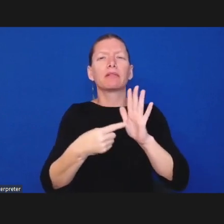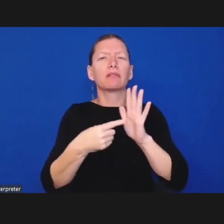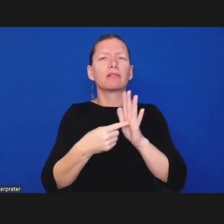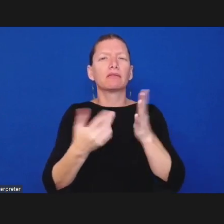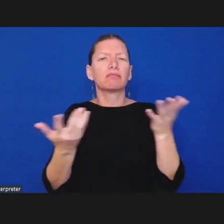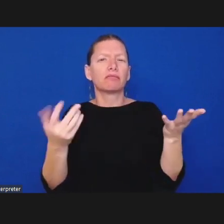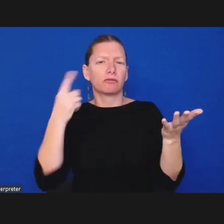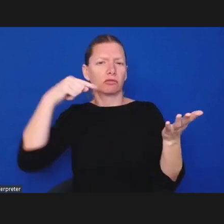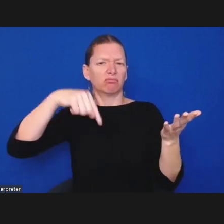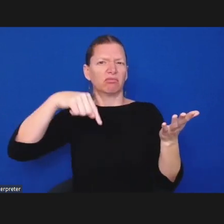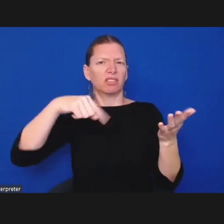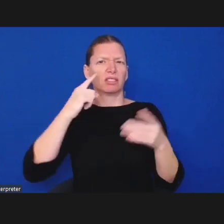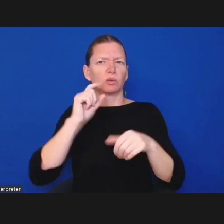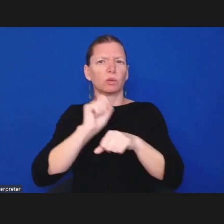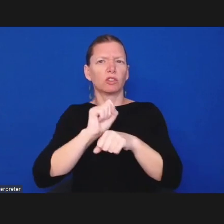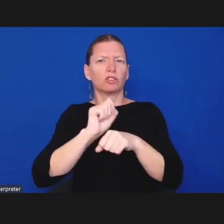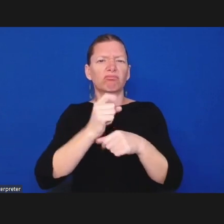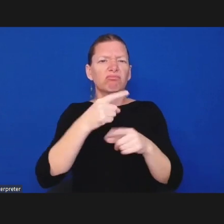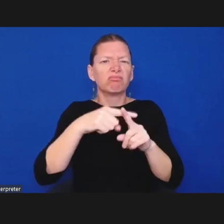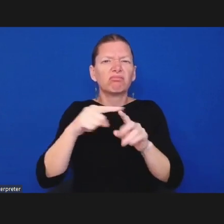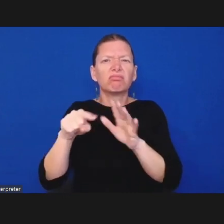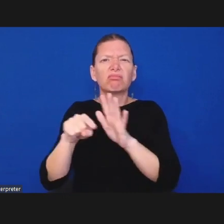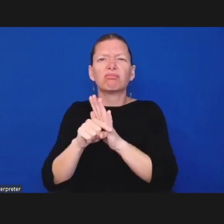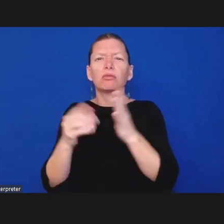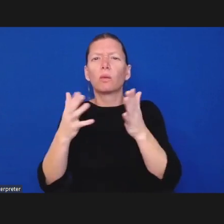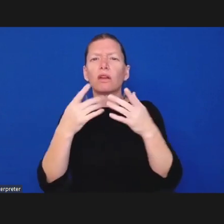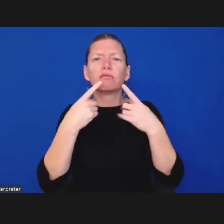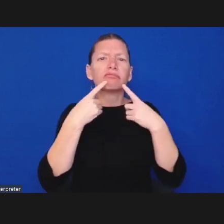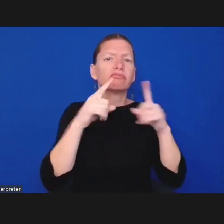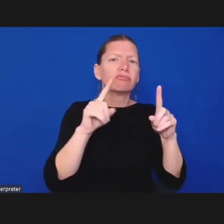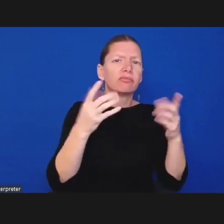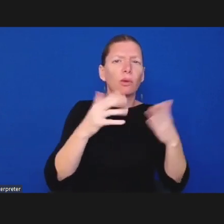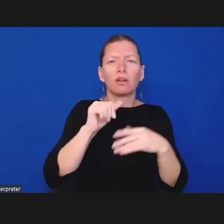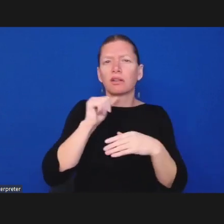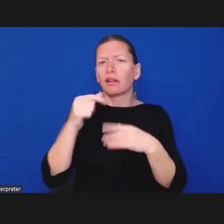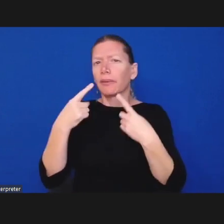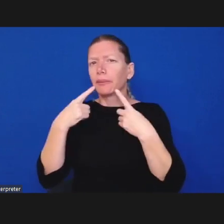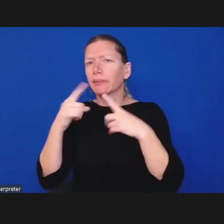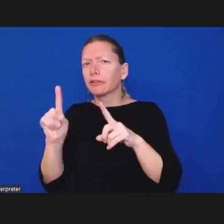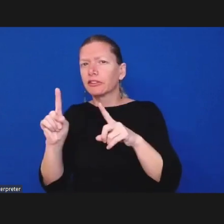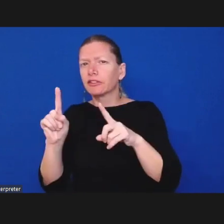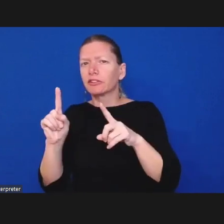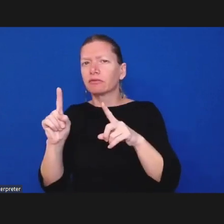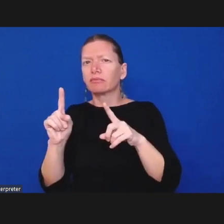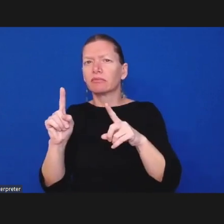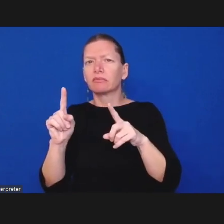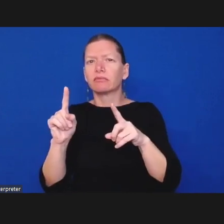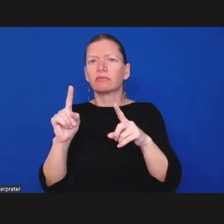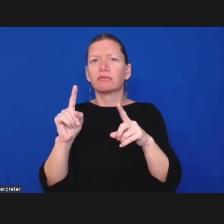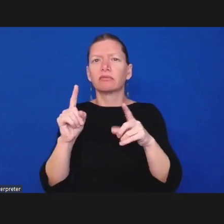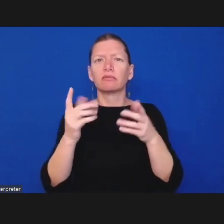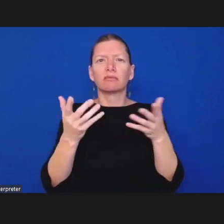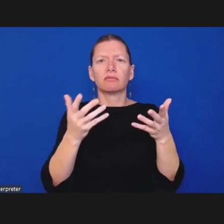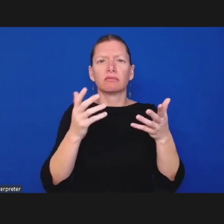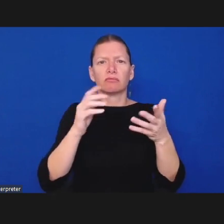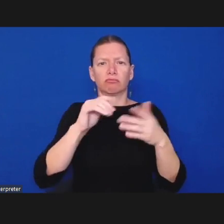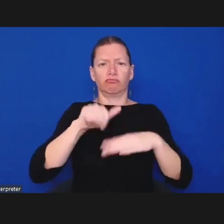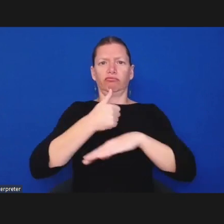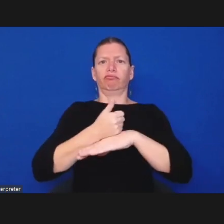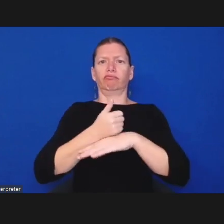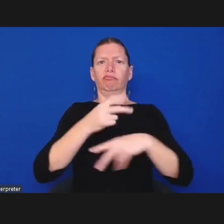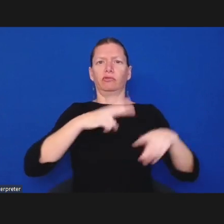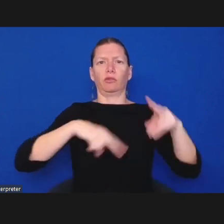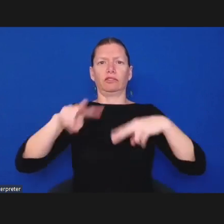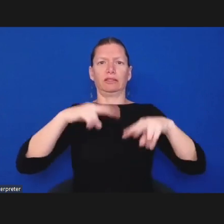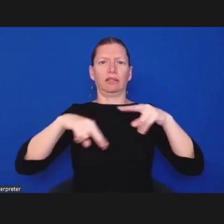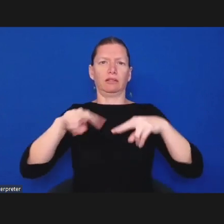has not in the formation and operation of oversight committees and inspectors general um so that's no that's a really